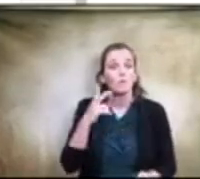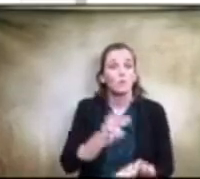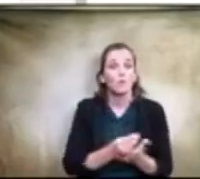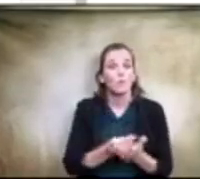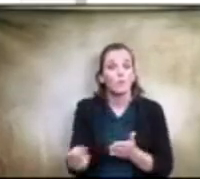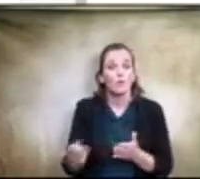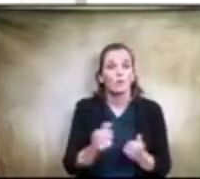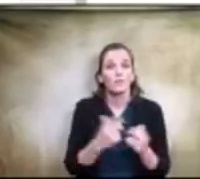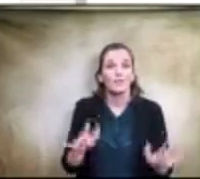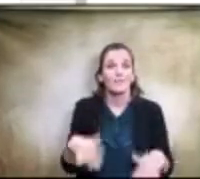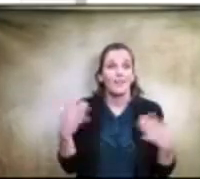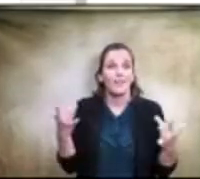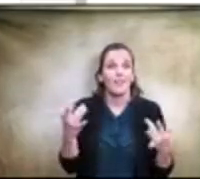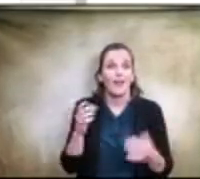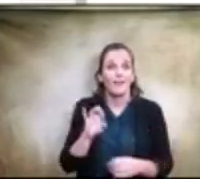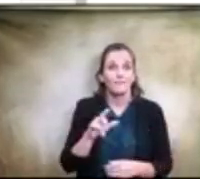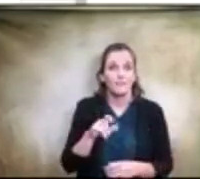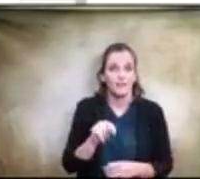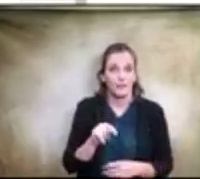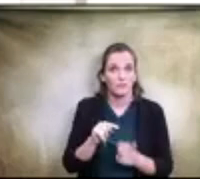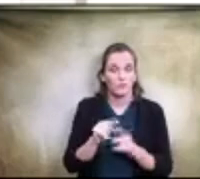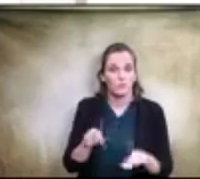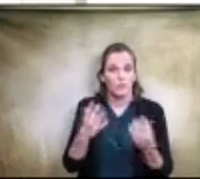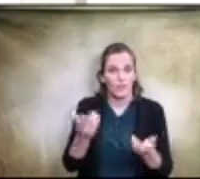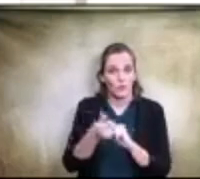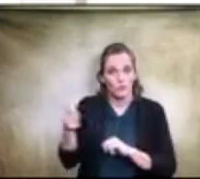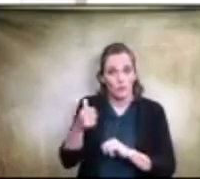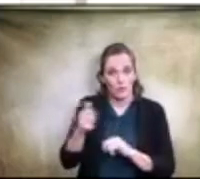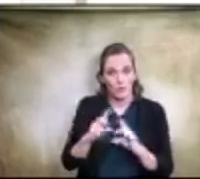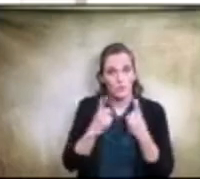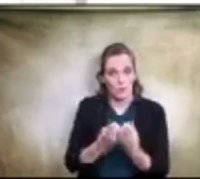fleet vehicles for the needs of our transportation department and truancy team